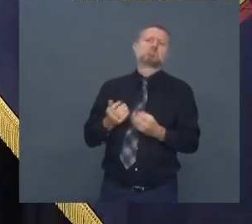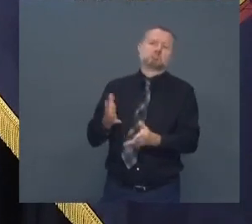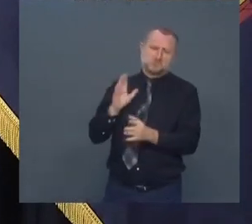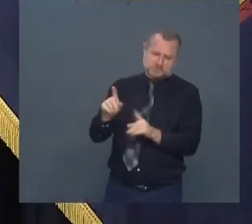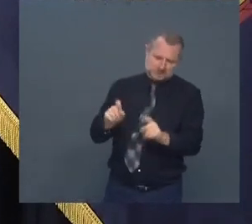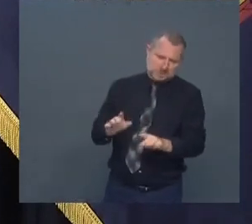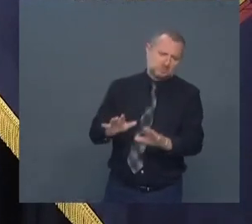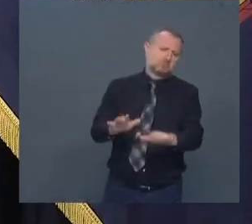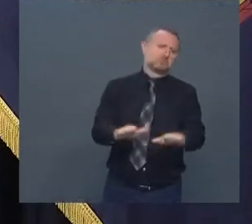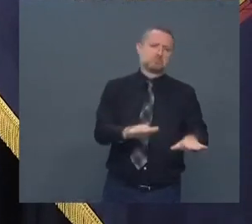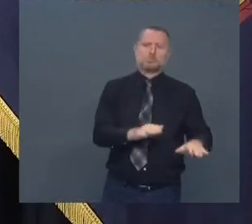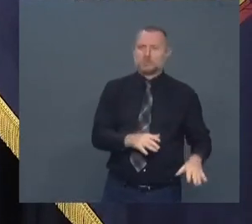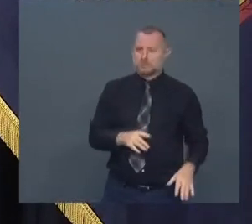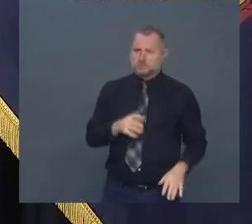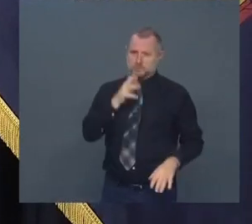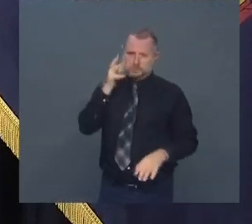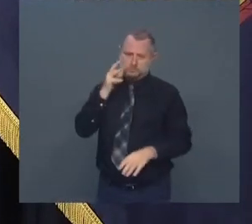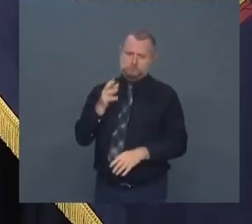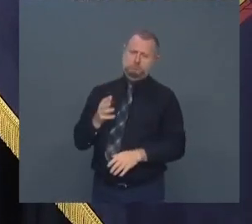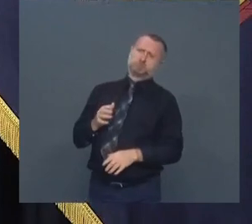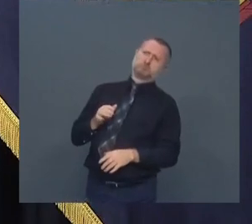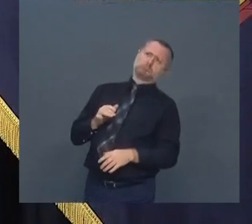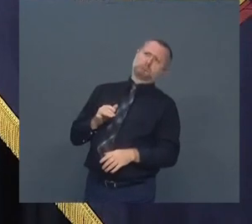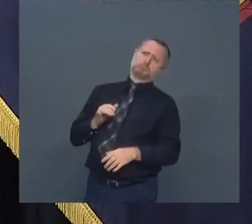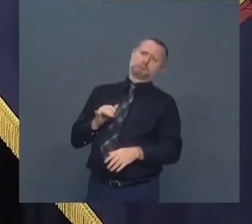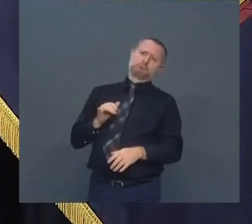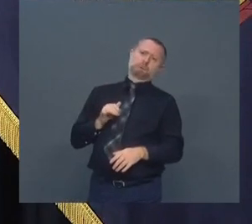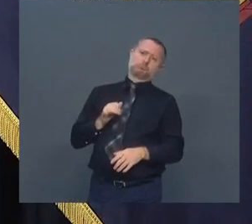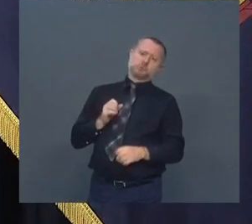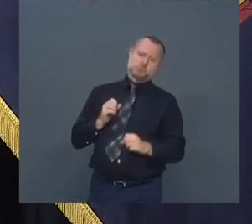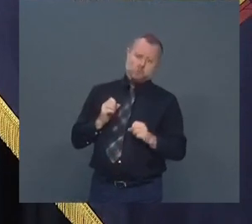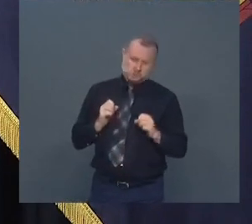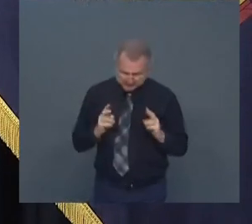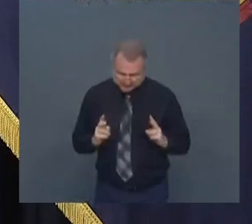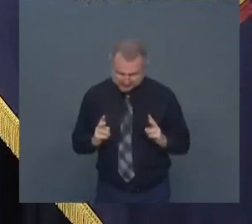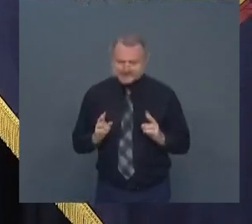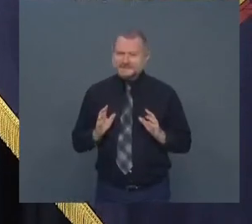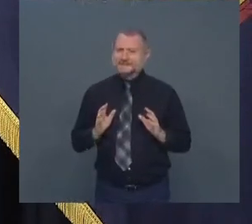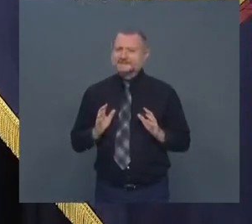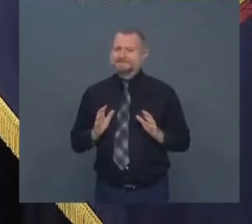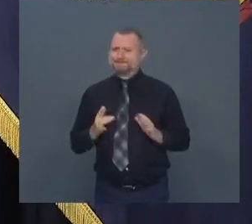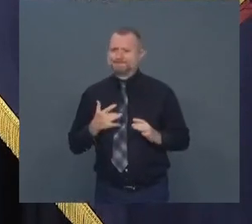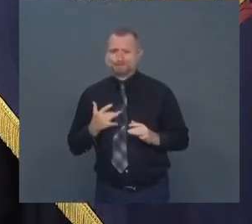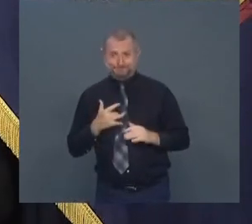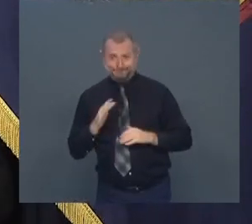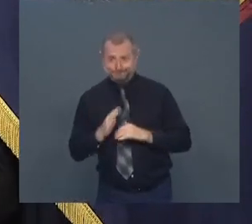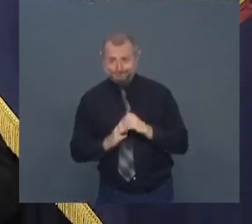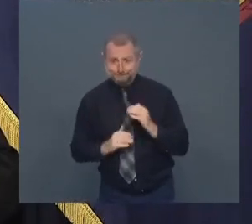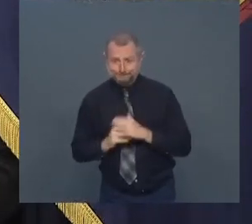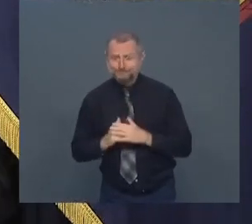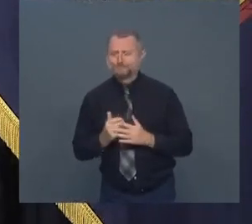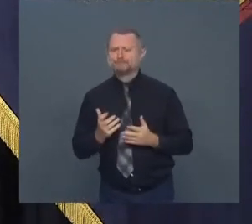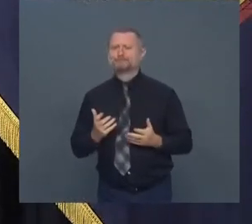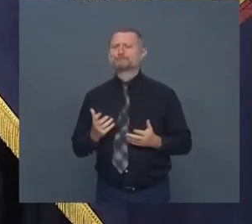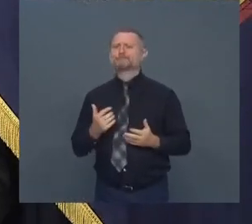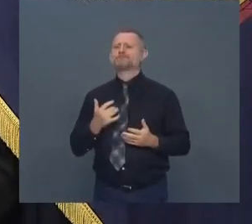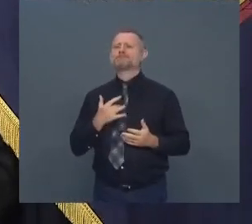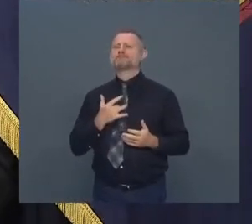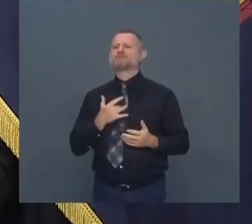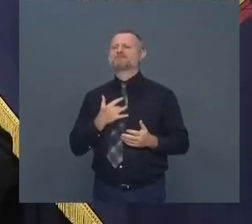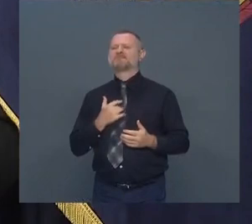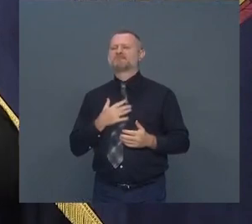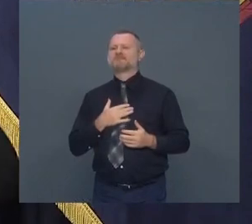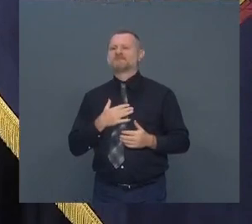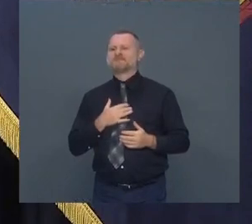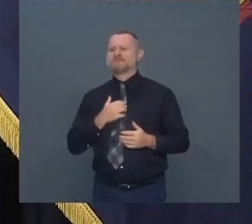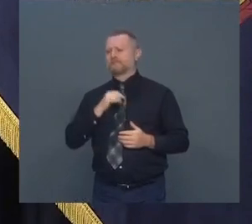okay I feel comfortable if there's testing by the way I don't believe Andrew they got that there's no